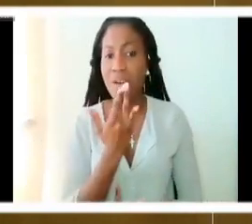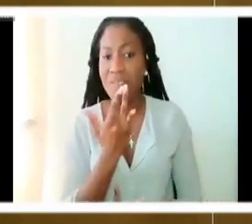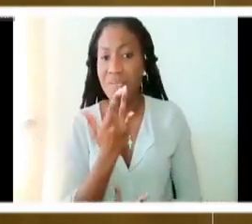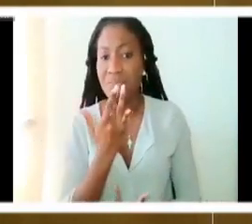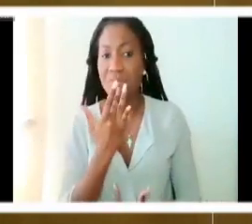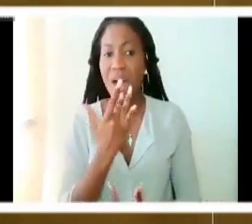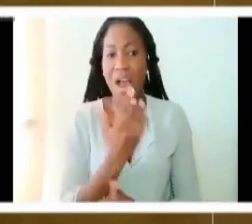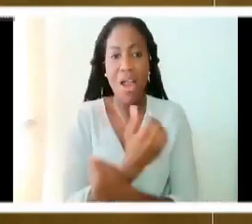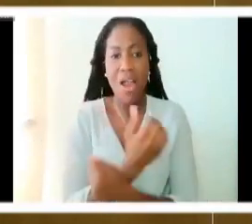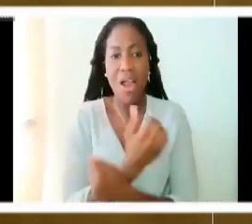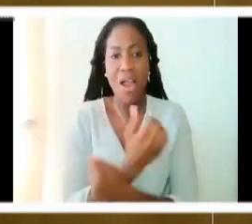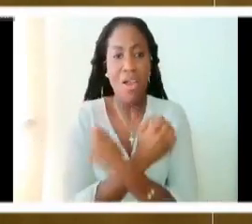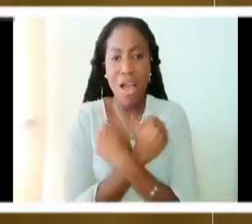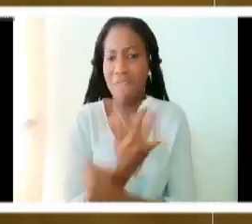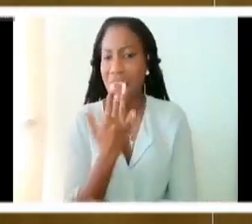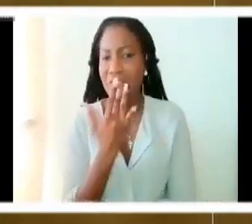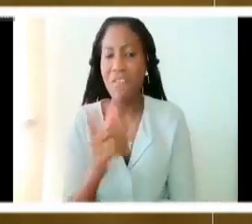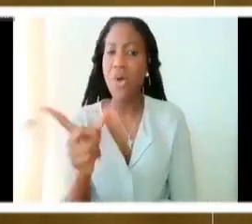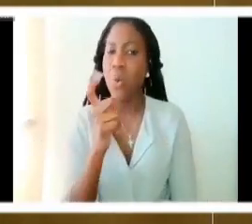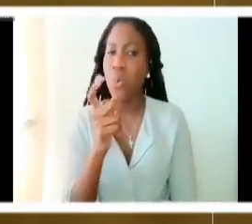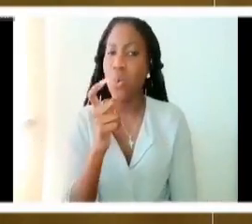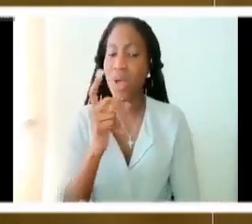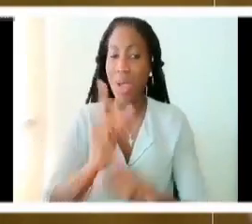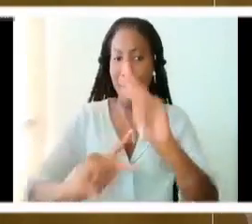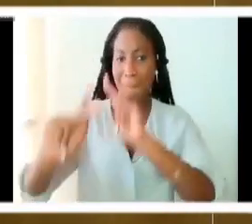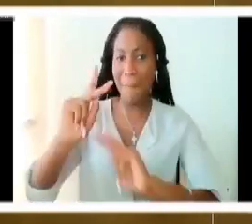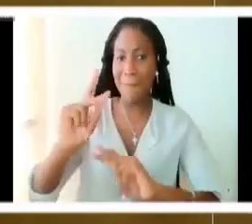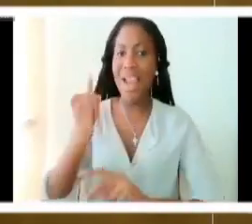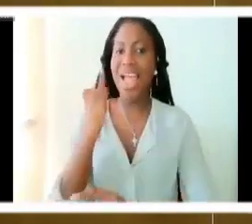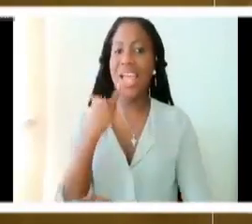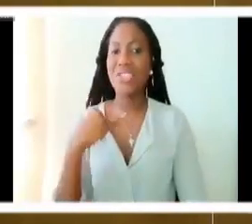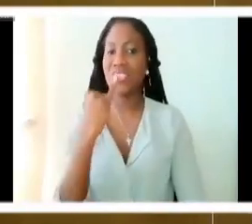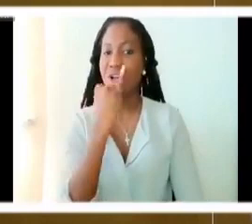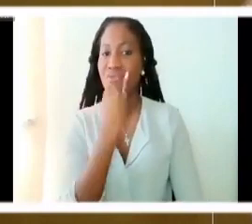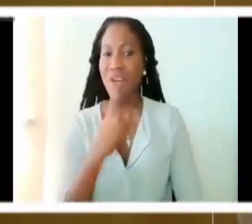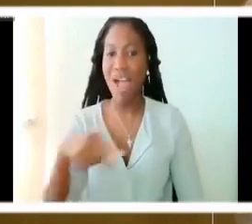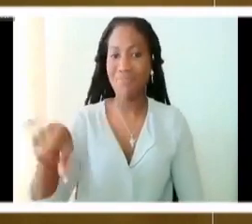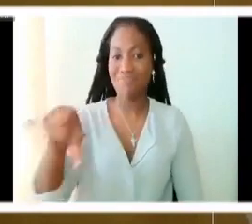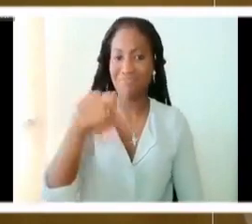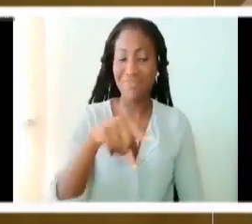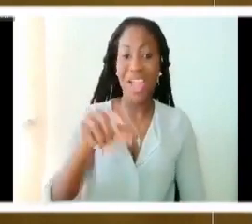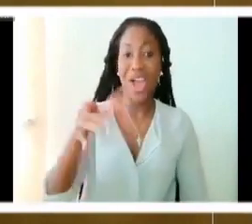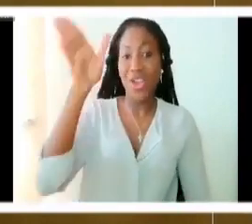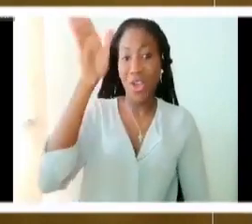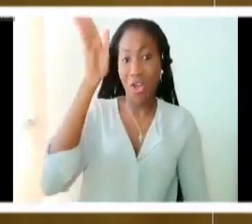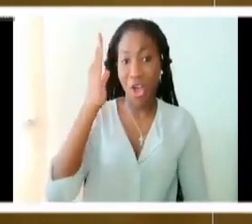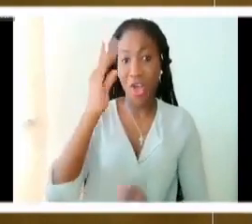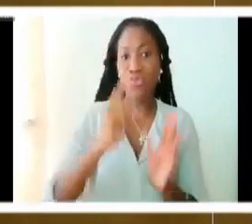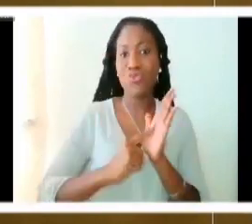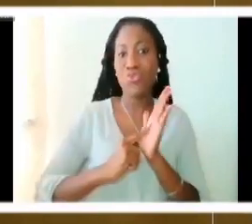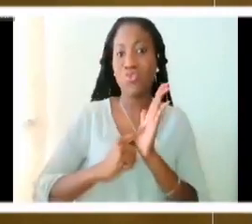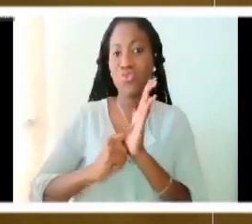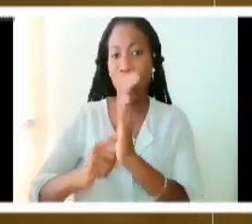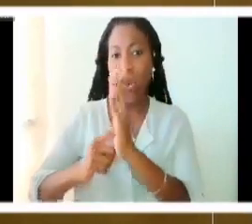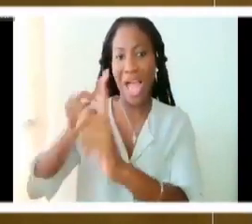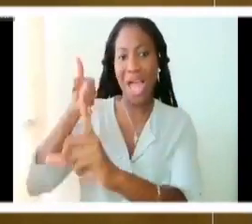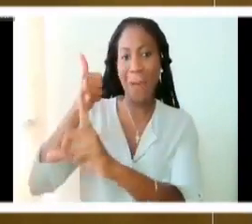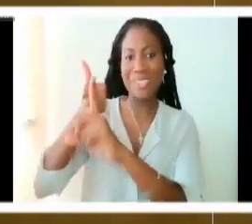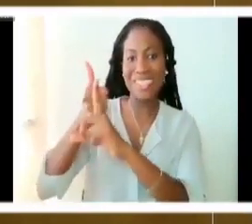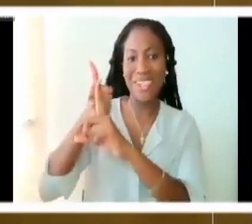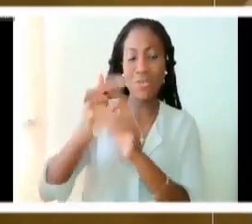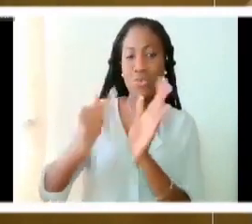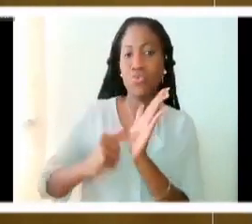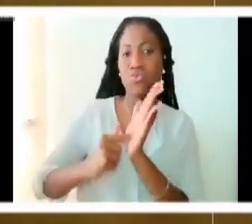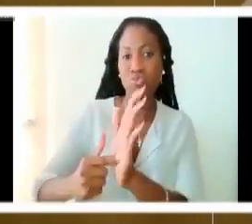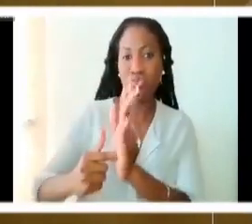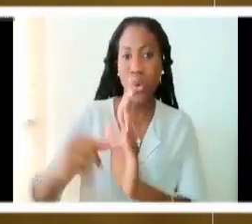And in this preferential love for this people called Israel, God is revealing God's self to this people. And through this revelation,